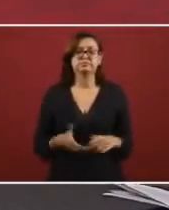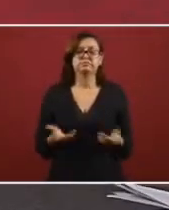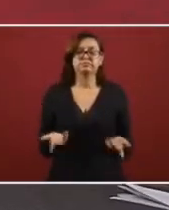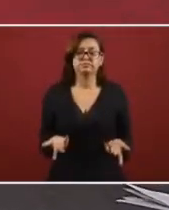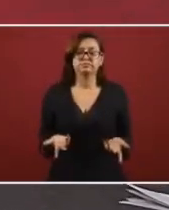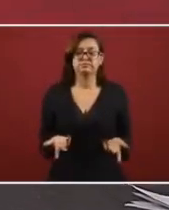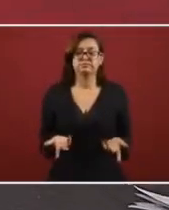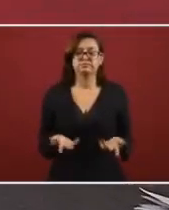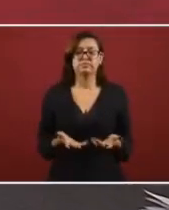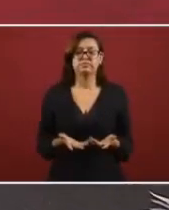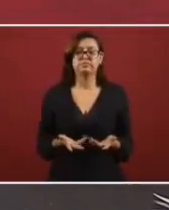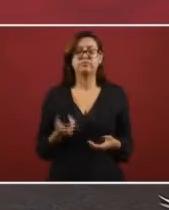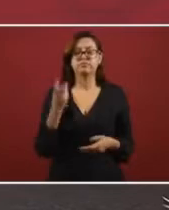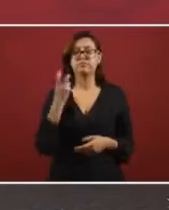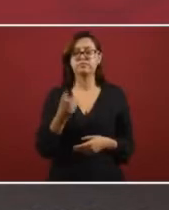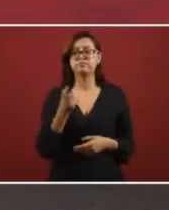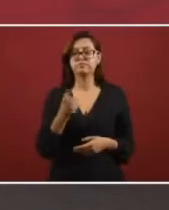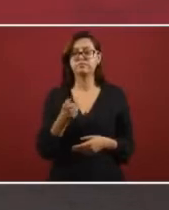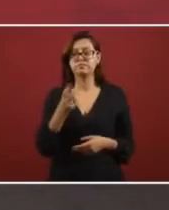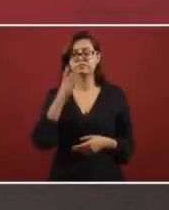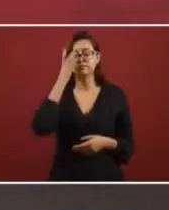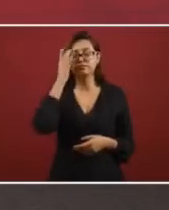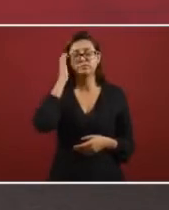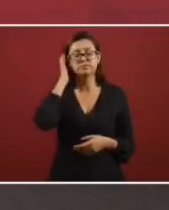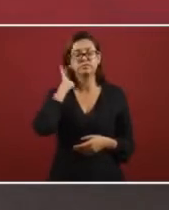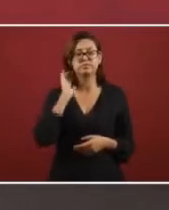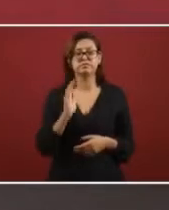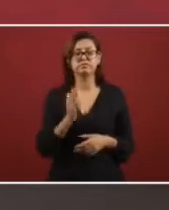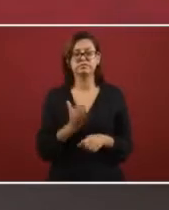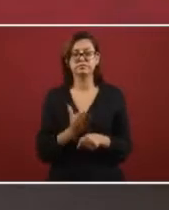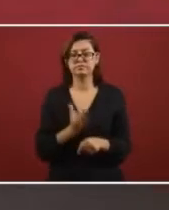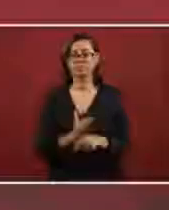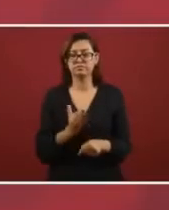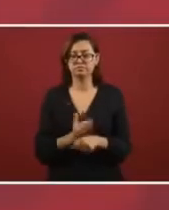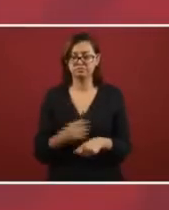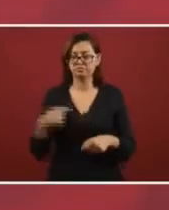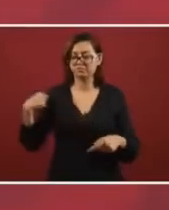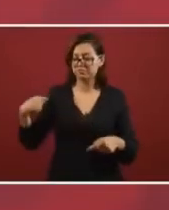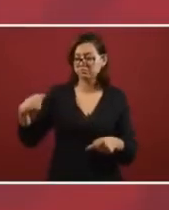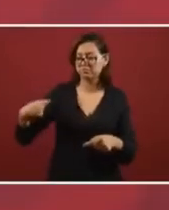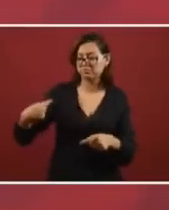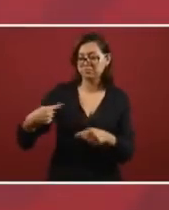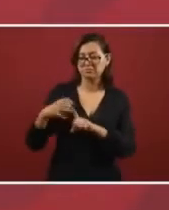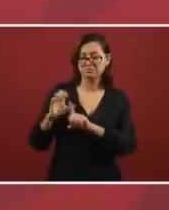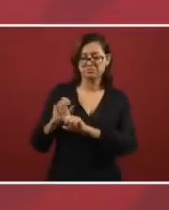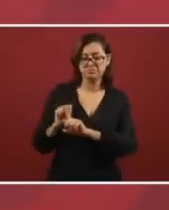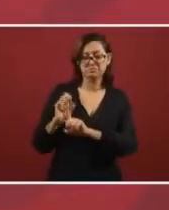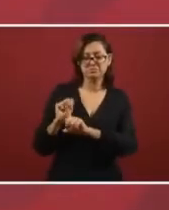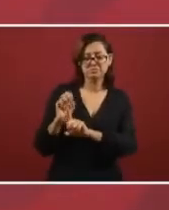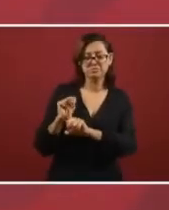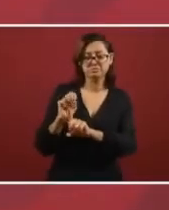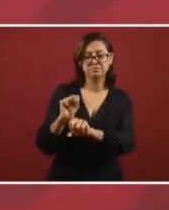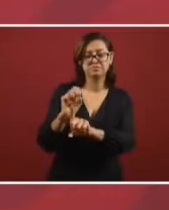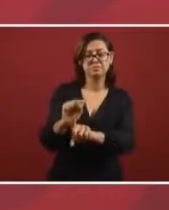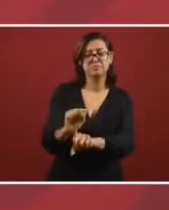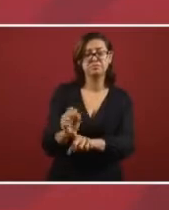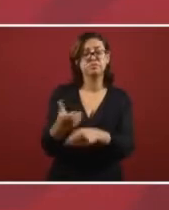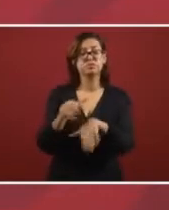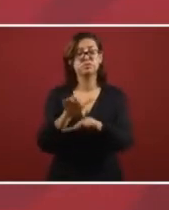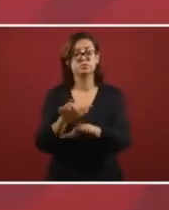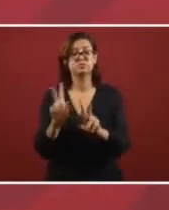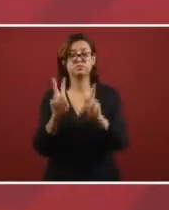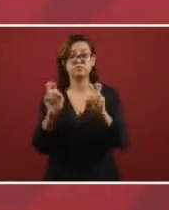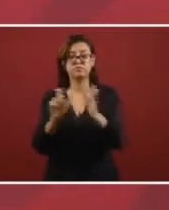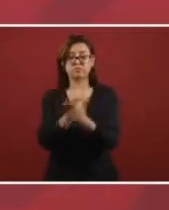so therefore that is what will has been gained in the case